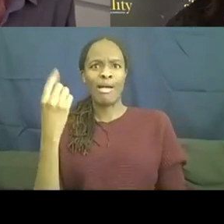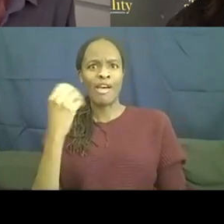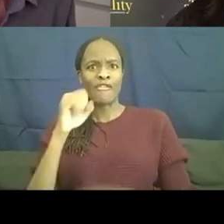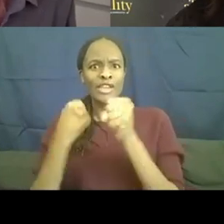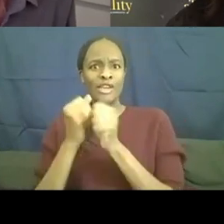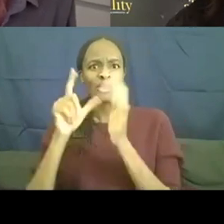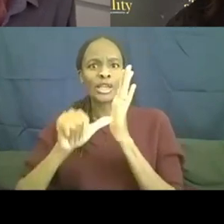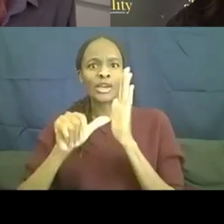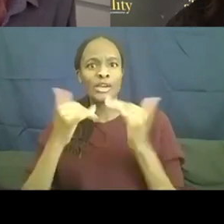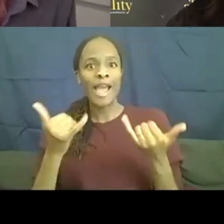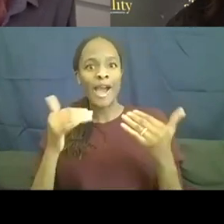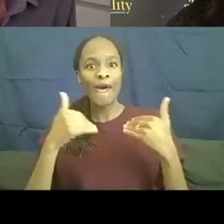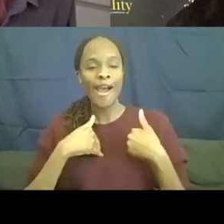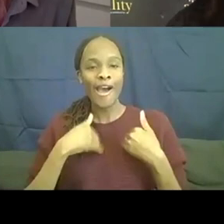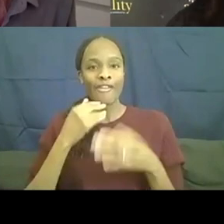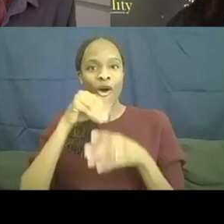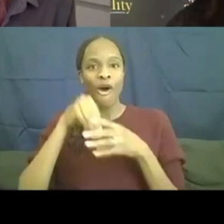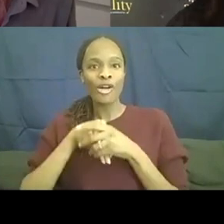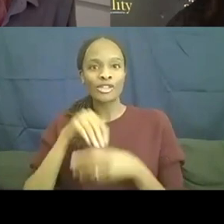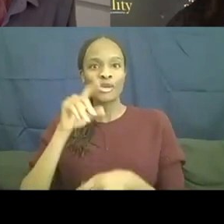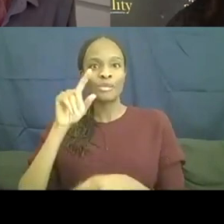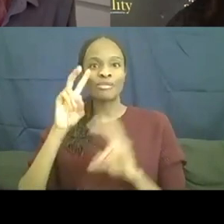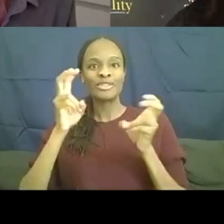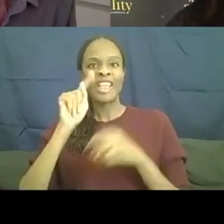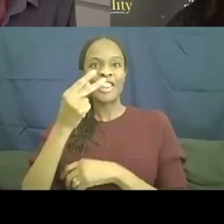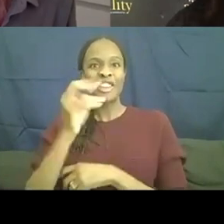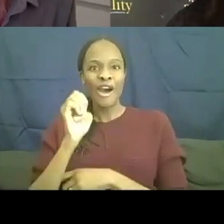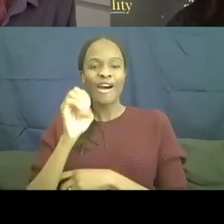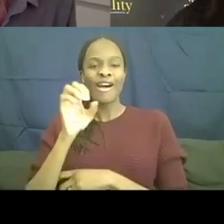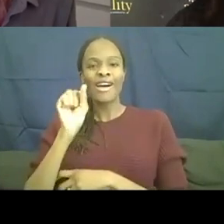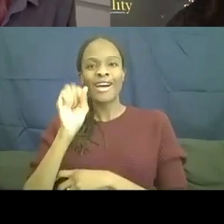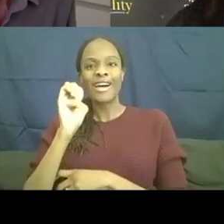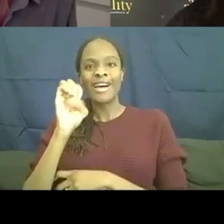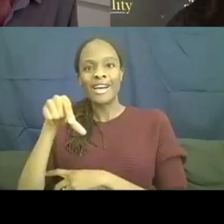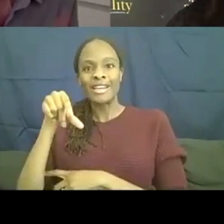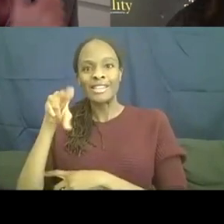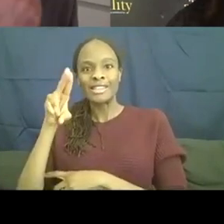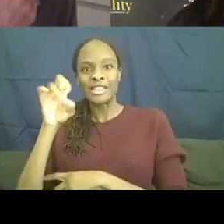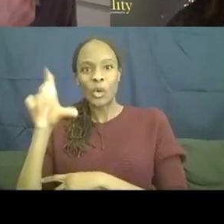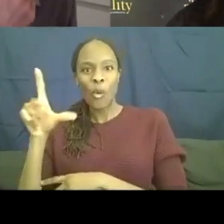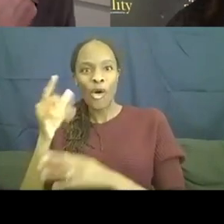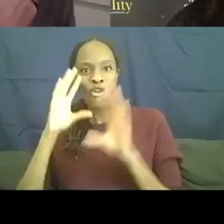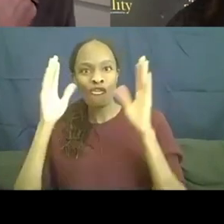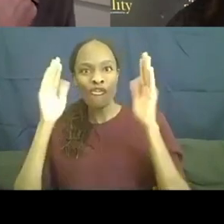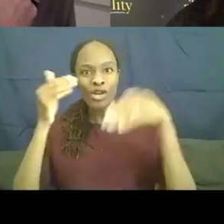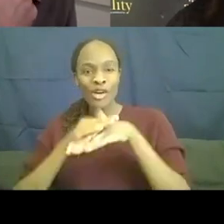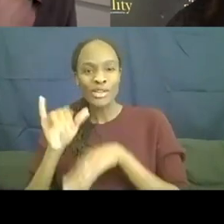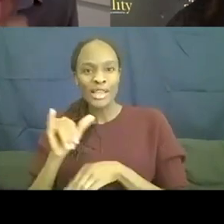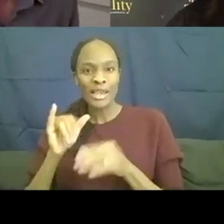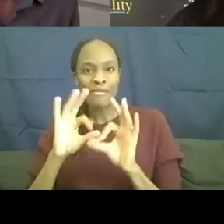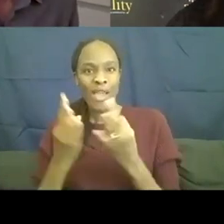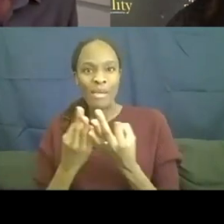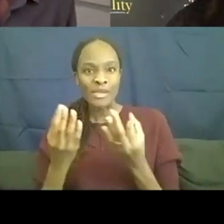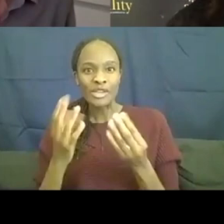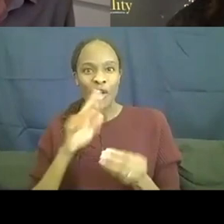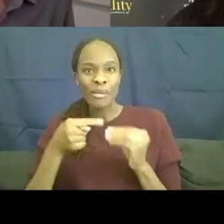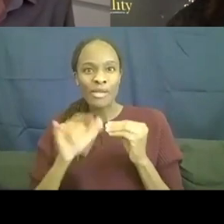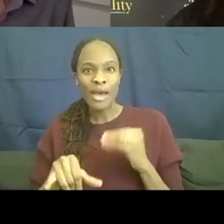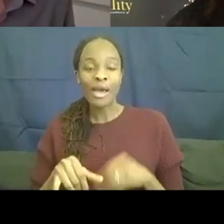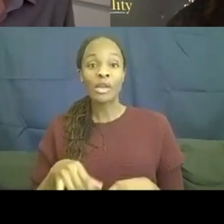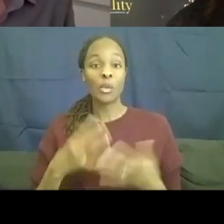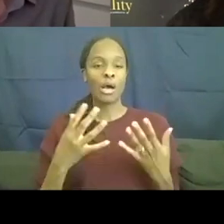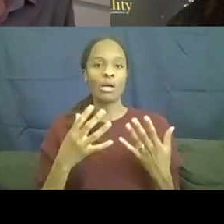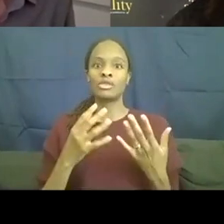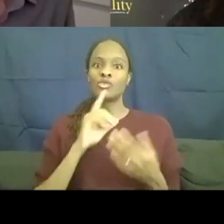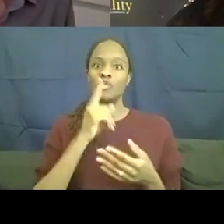What was the thought about doing autism, the sequel, focusing on these same families? The prevailing question with